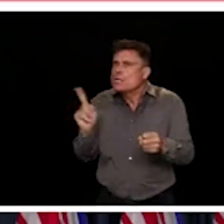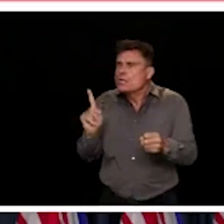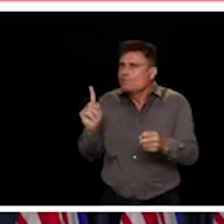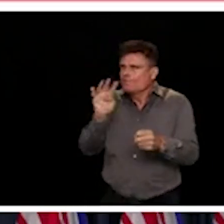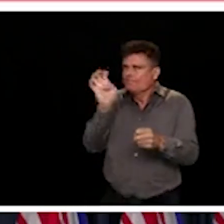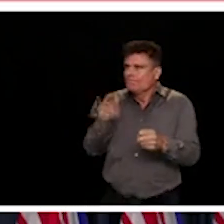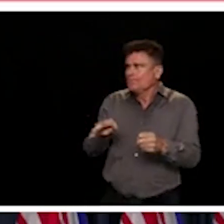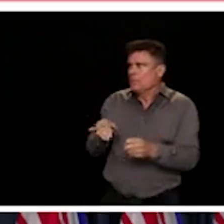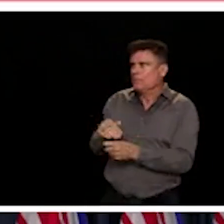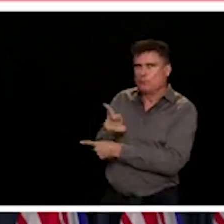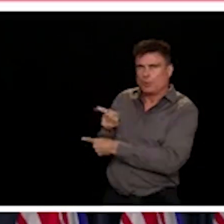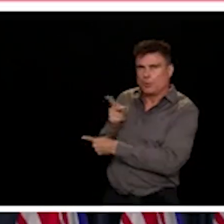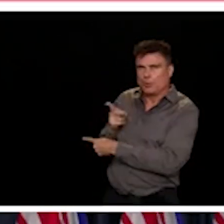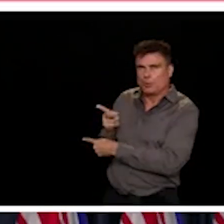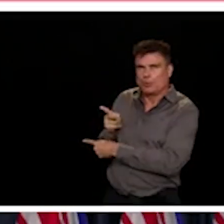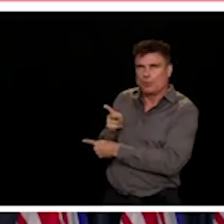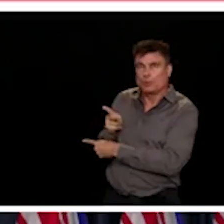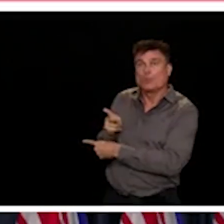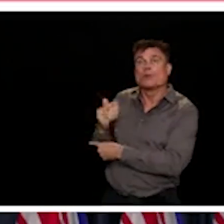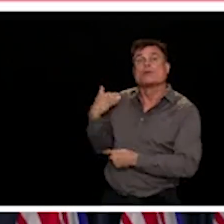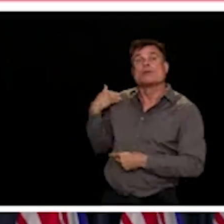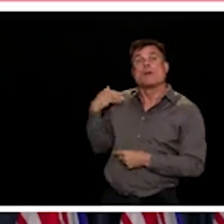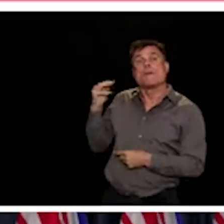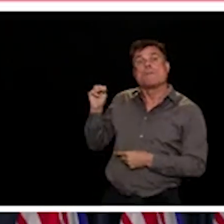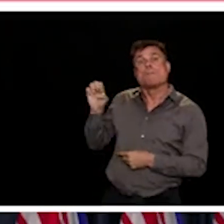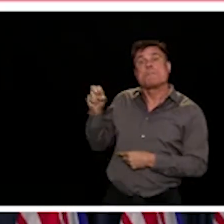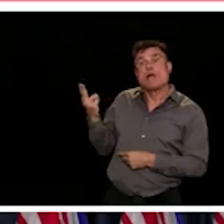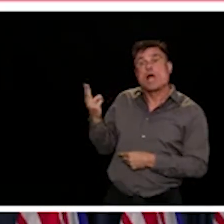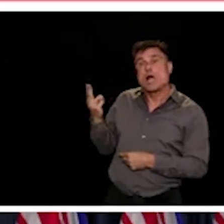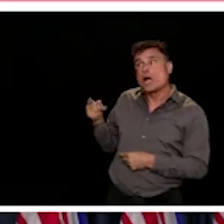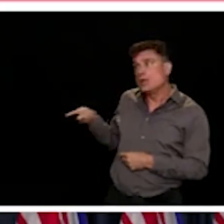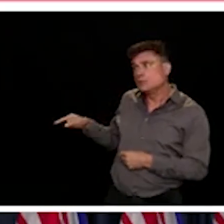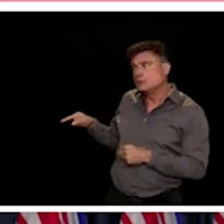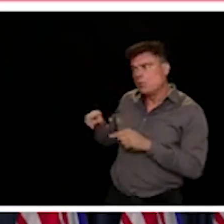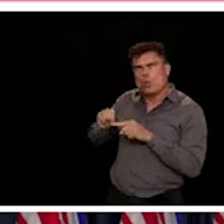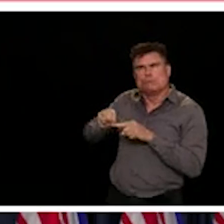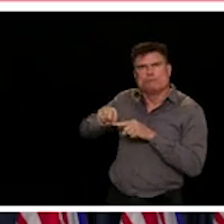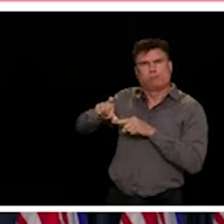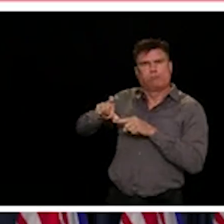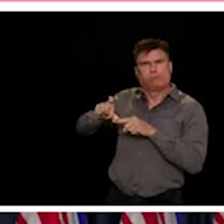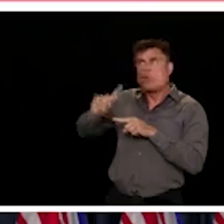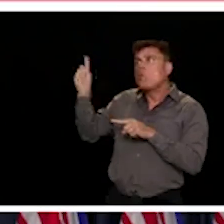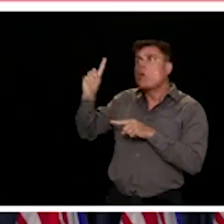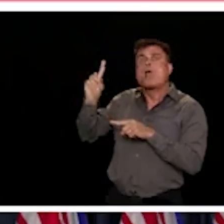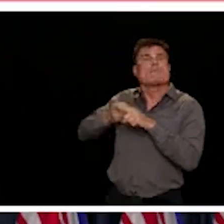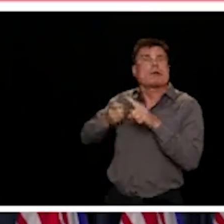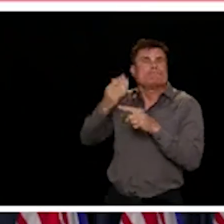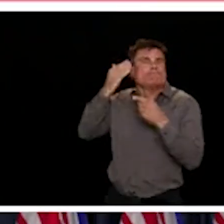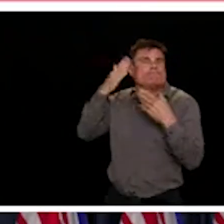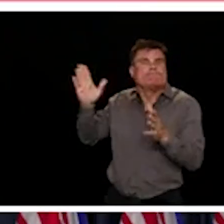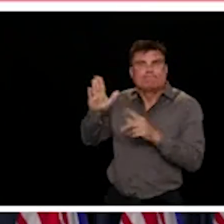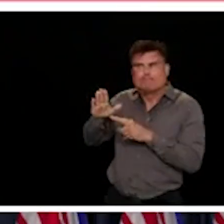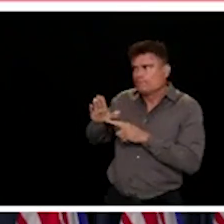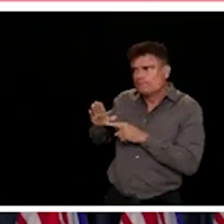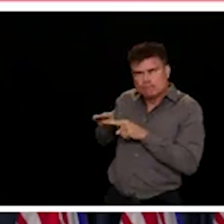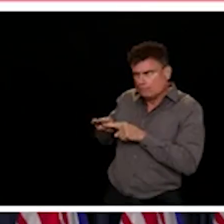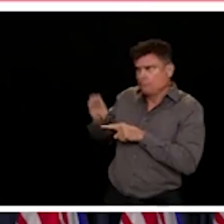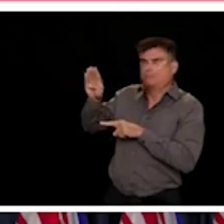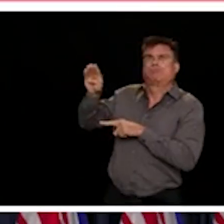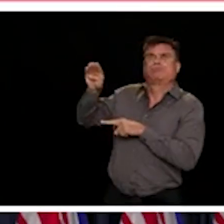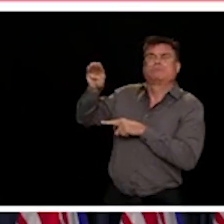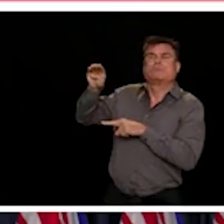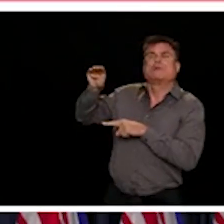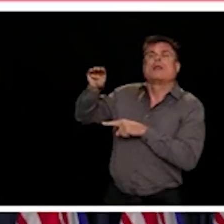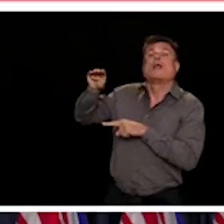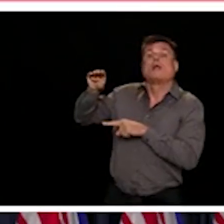number of cases, there was quite a lot of transmission in our community. And that's what these cases reflect. As we've moved into May and